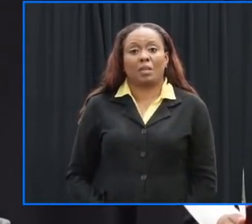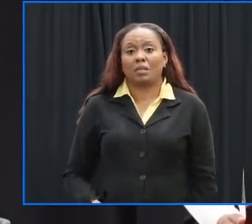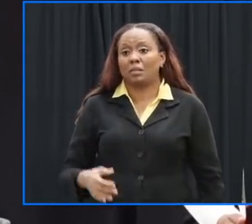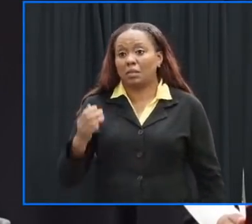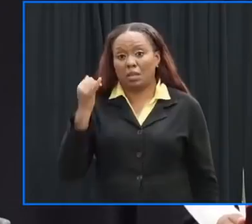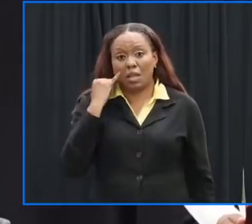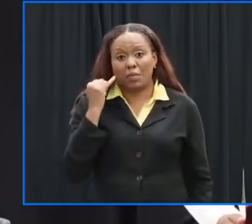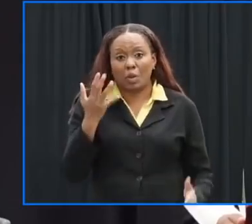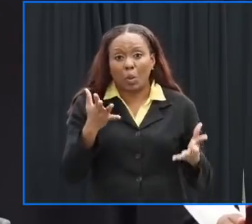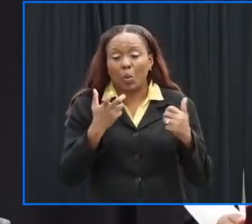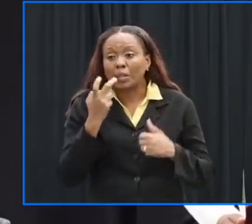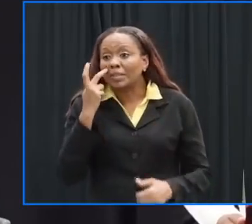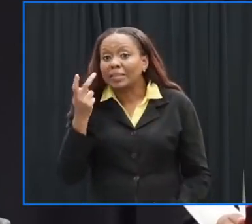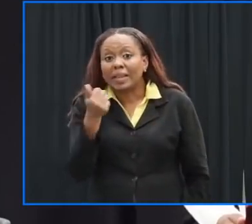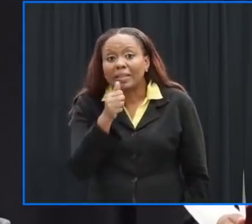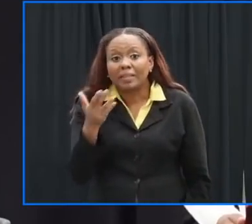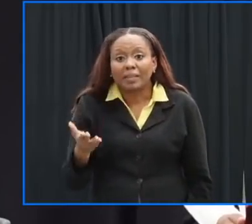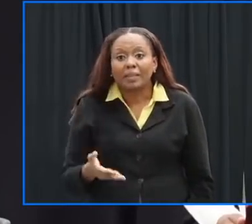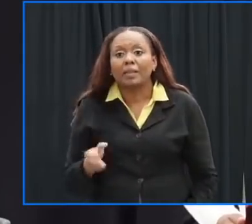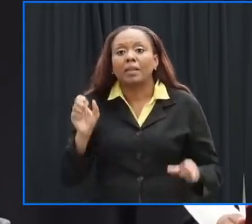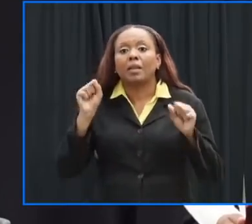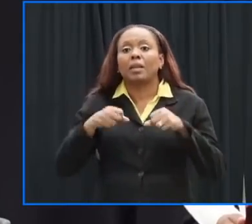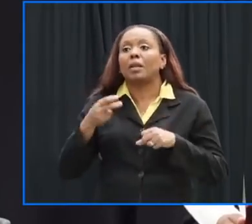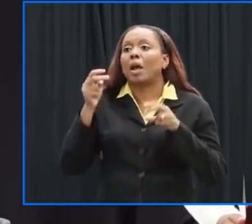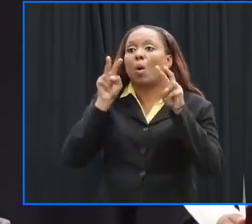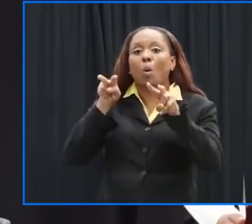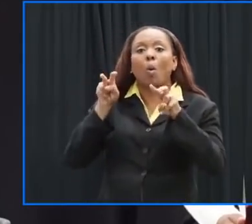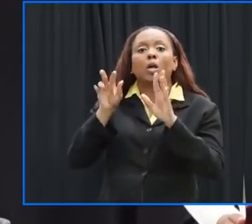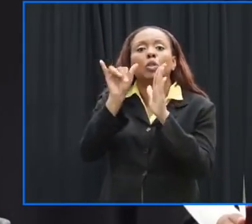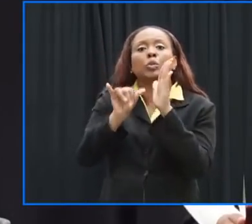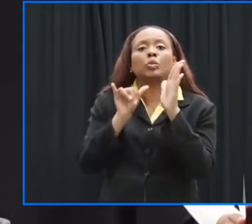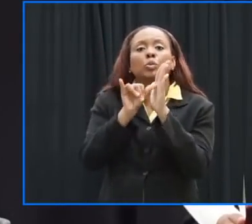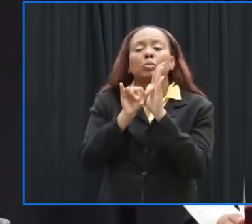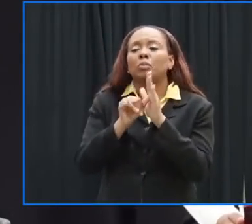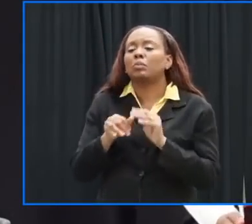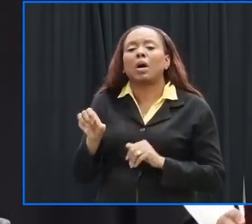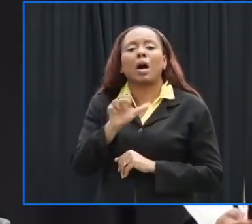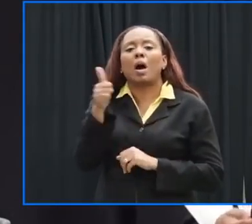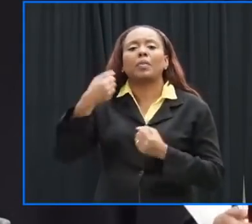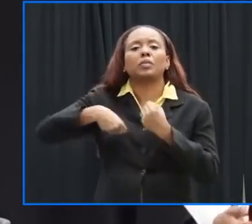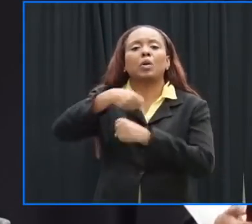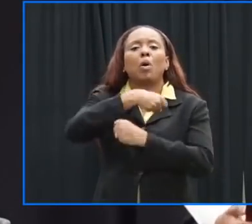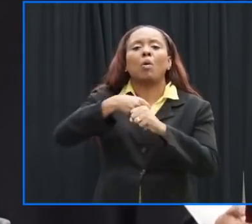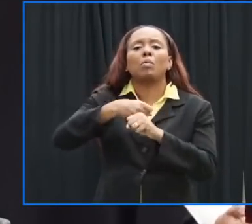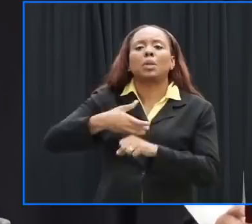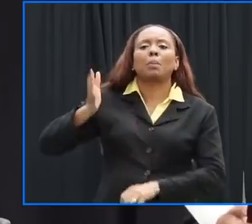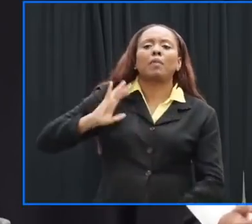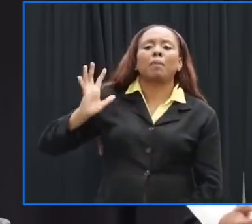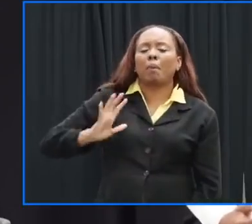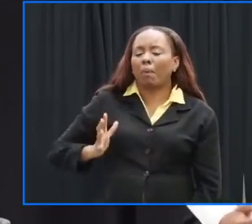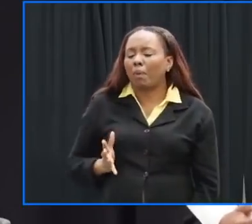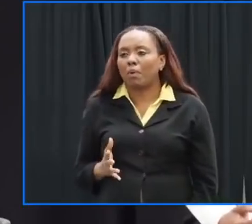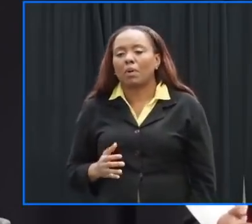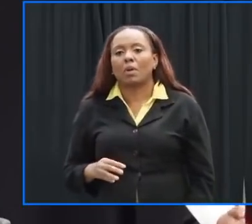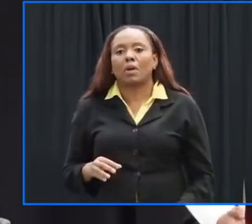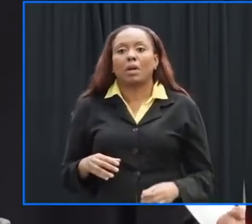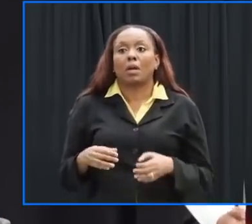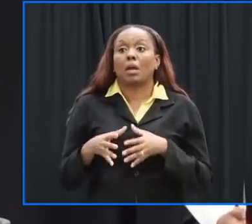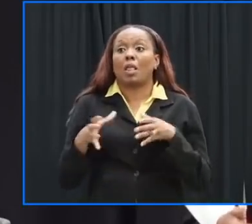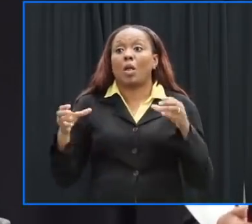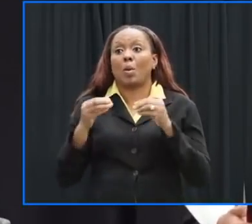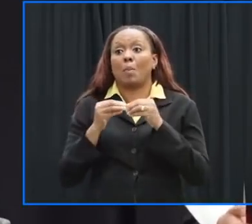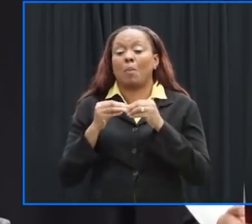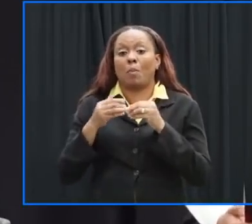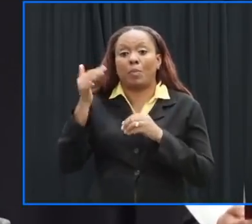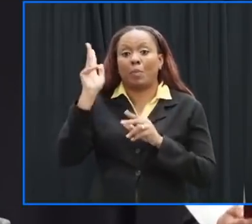there's more than enough footage on youtube for storms that went before and i'm sure that there will be more cameras looking out